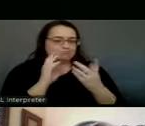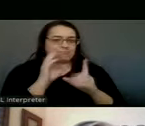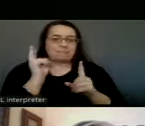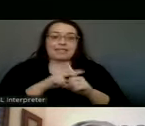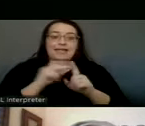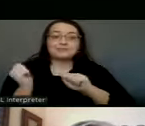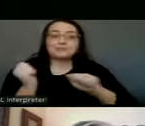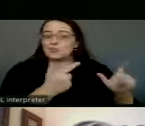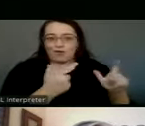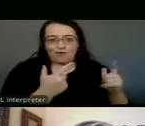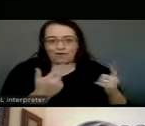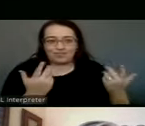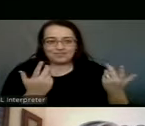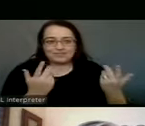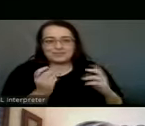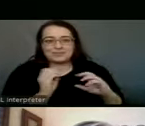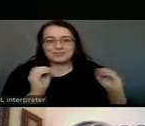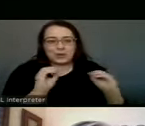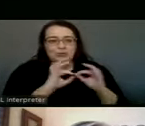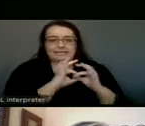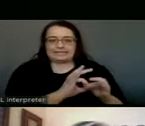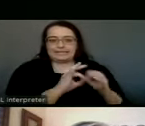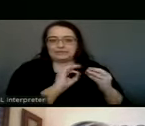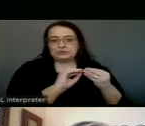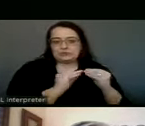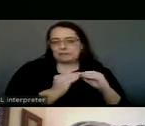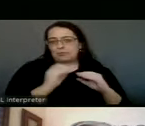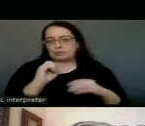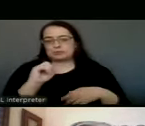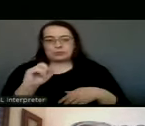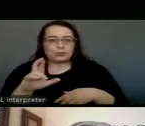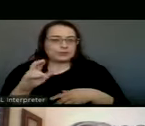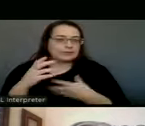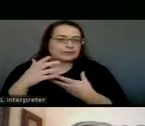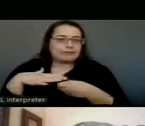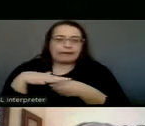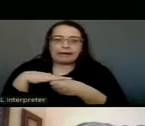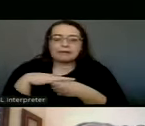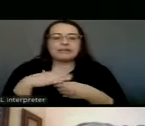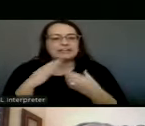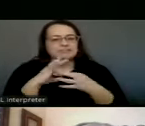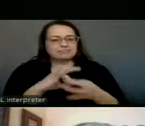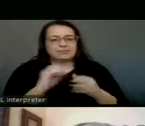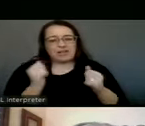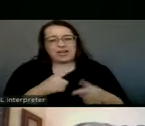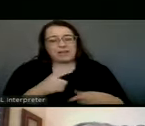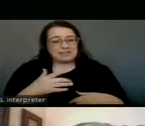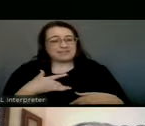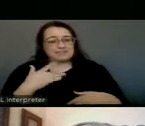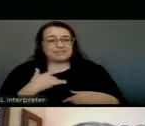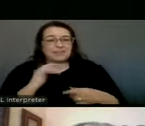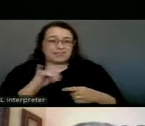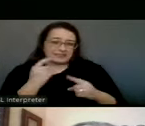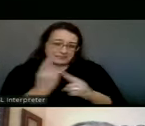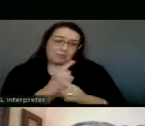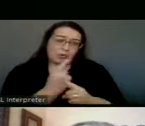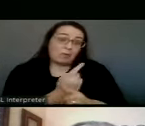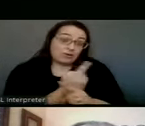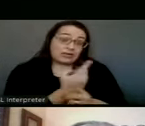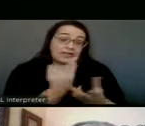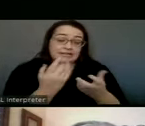It doesn't, it doesn't, it is not tied to a metric, which is appropriate. I mean, you know, it's,